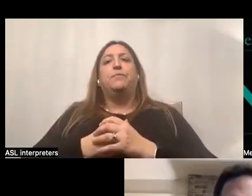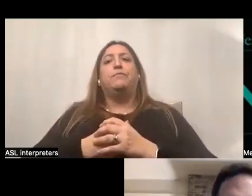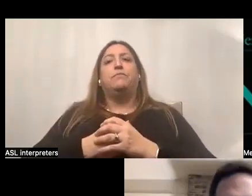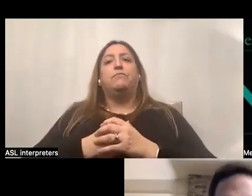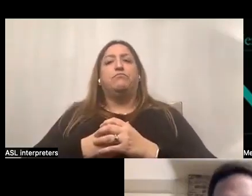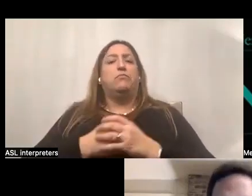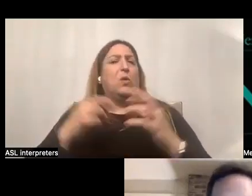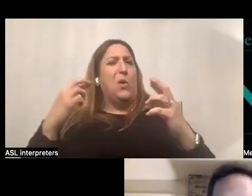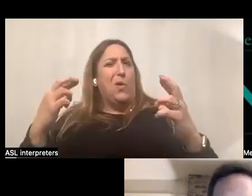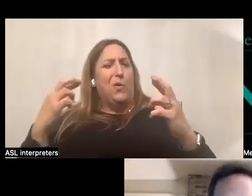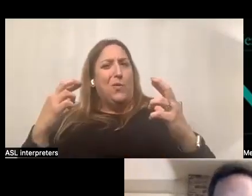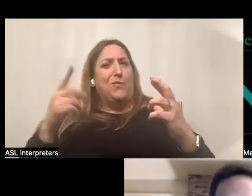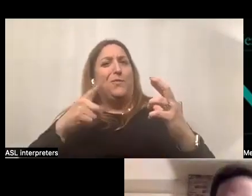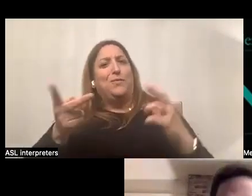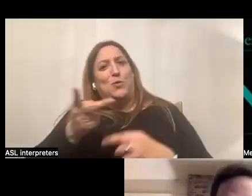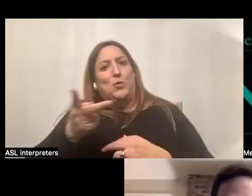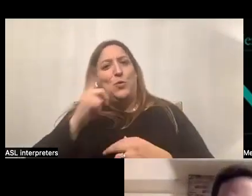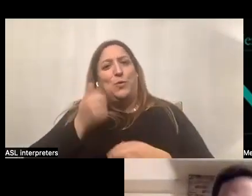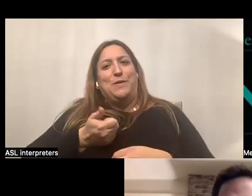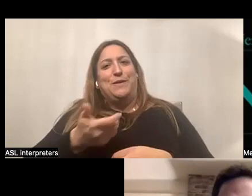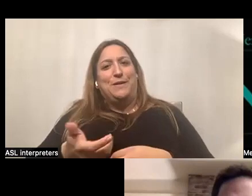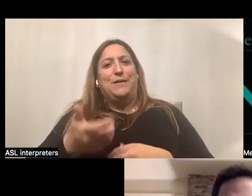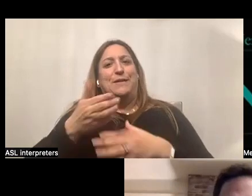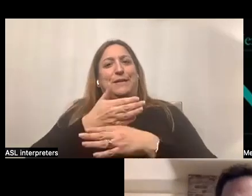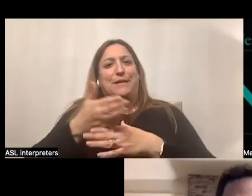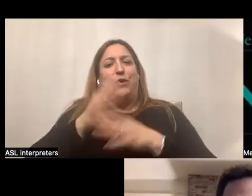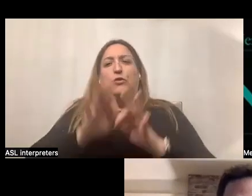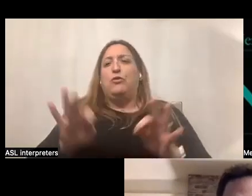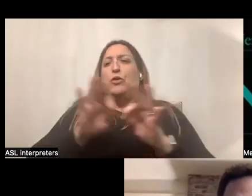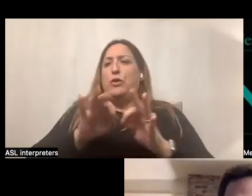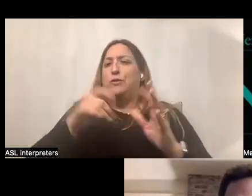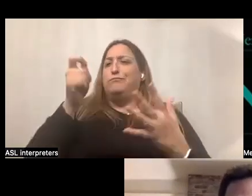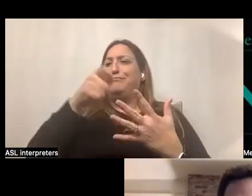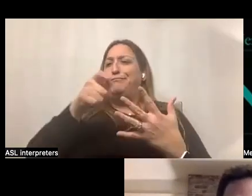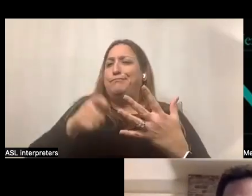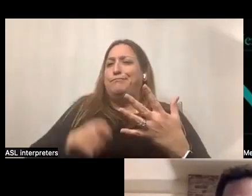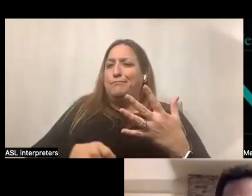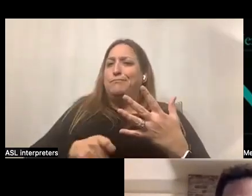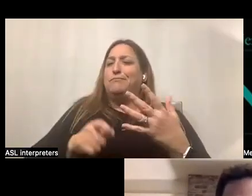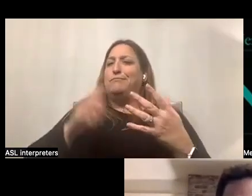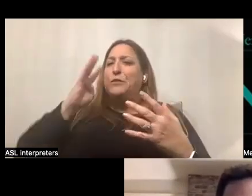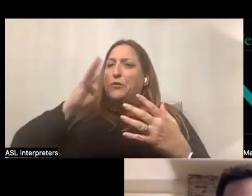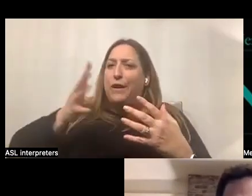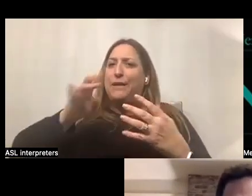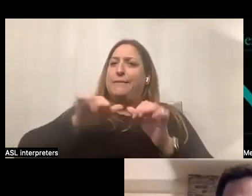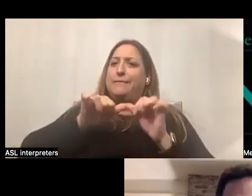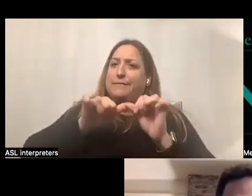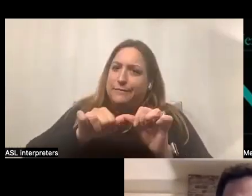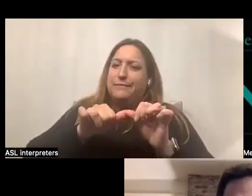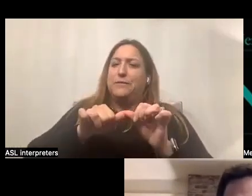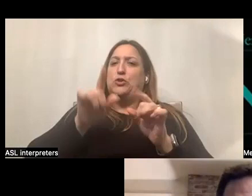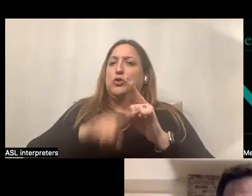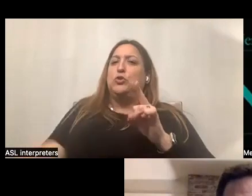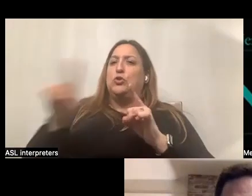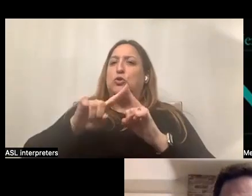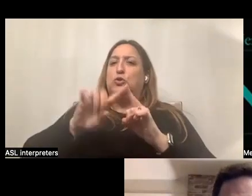we're hoping is that they'll share with us the critical components in creating and sustaining a circle of support,